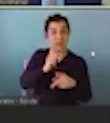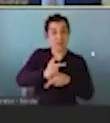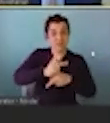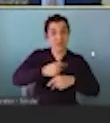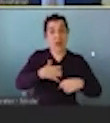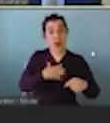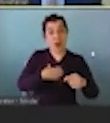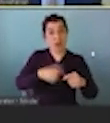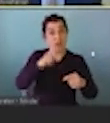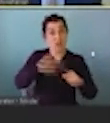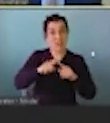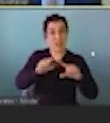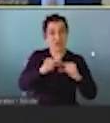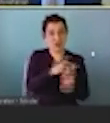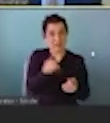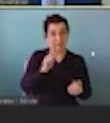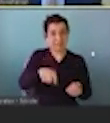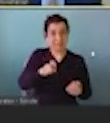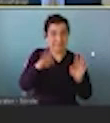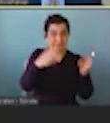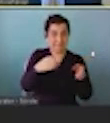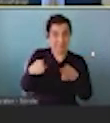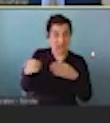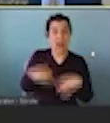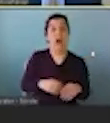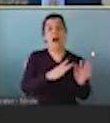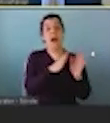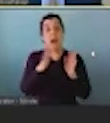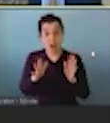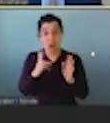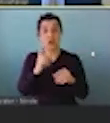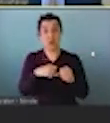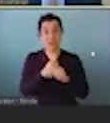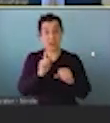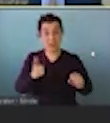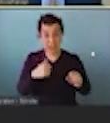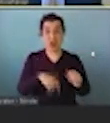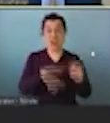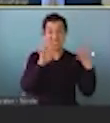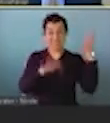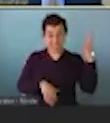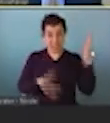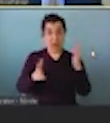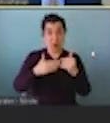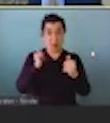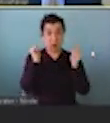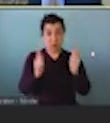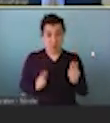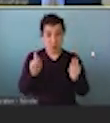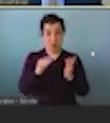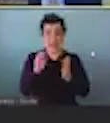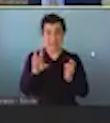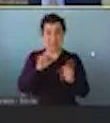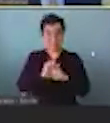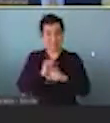vulnerable groups. And two years after the conference, sixteen hundred and fifty of the eighteen hundred recommendations were actually implemented in some form.